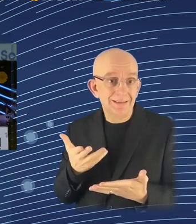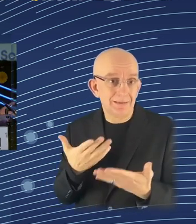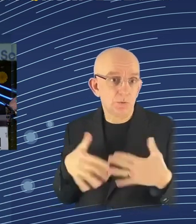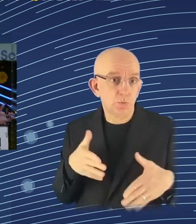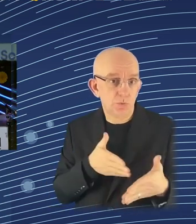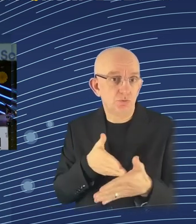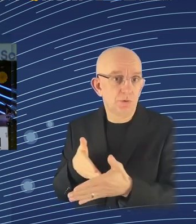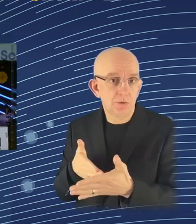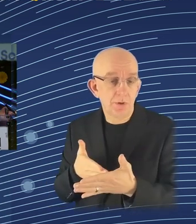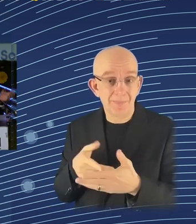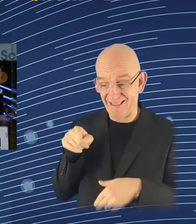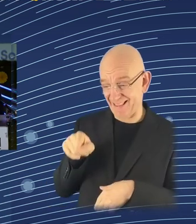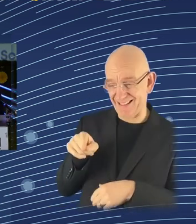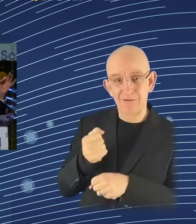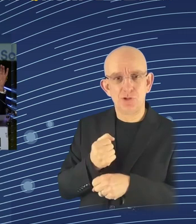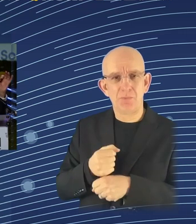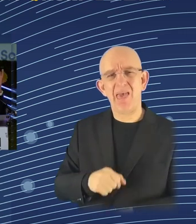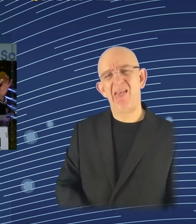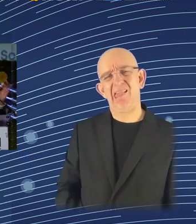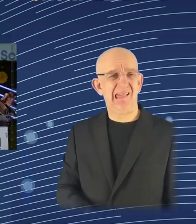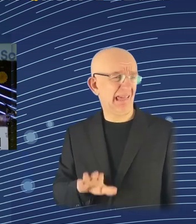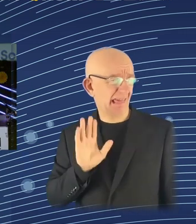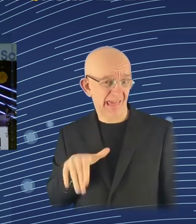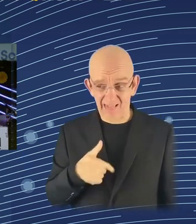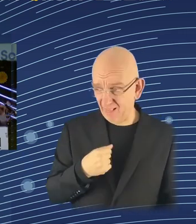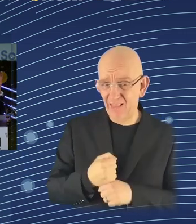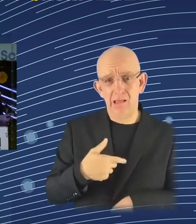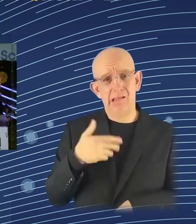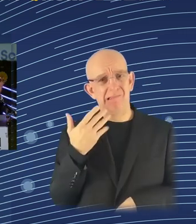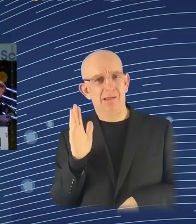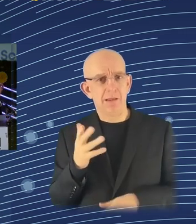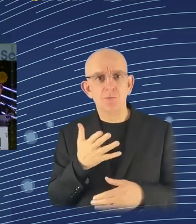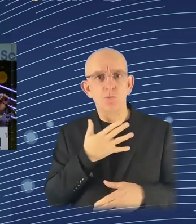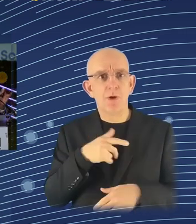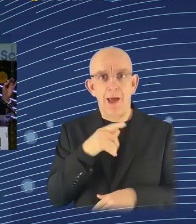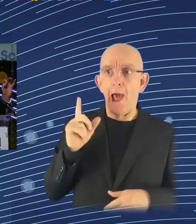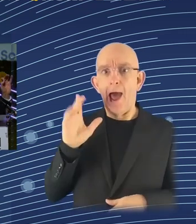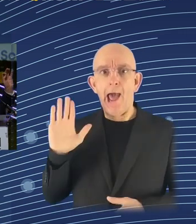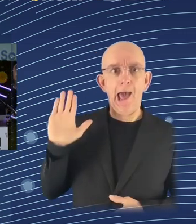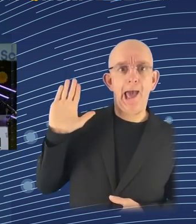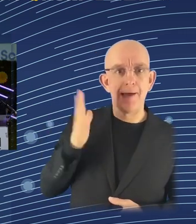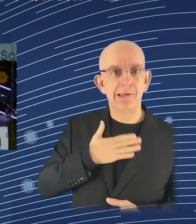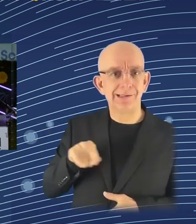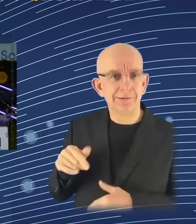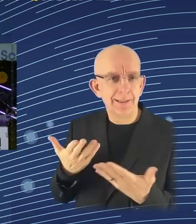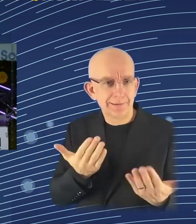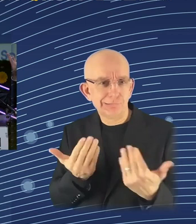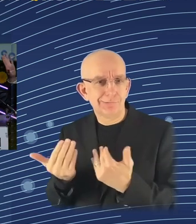but these are not good jobs and all that. Well, that's precisely where we have to work on. We have to work in making them good jobs and it's good that